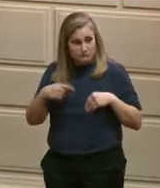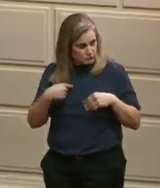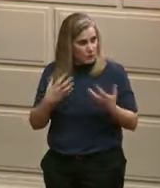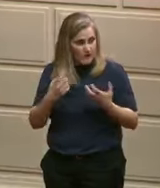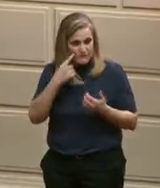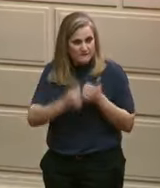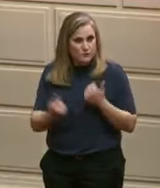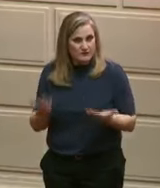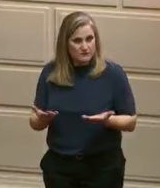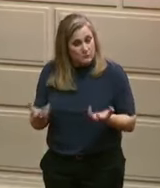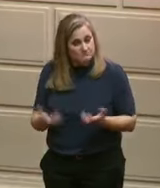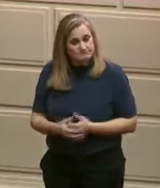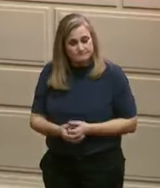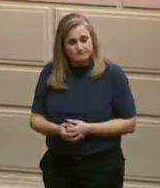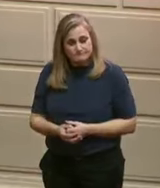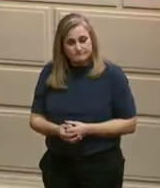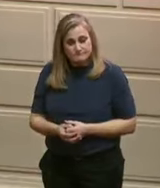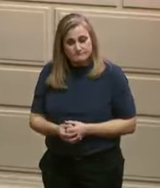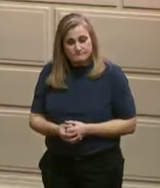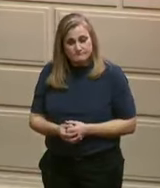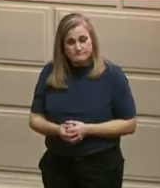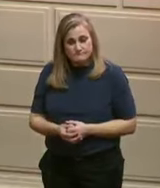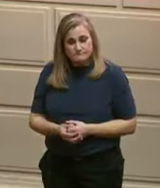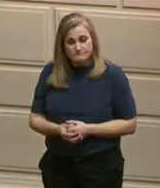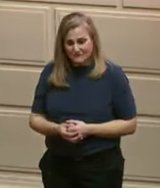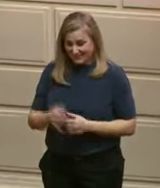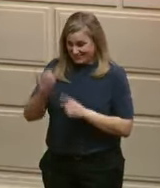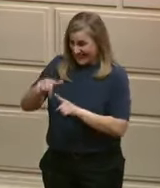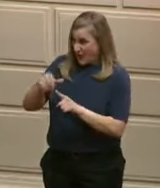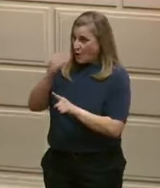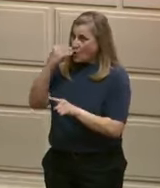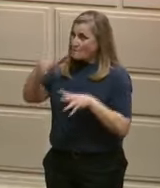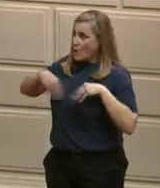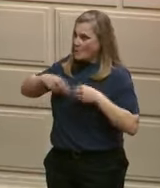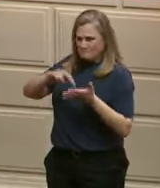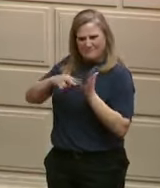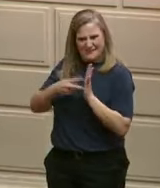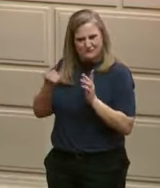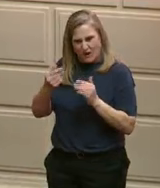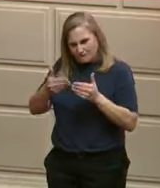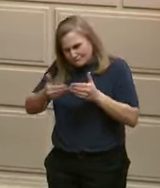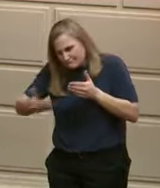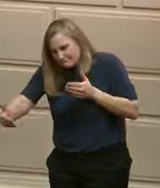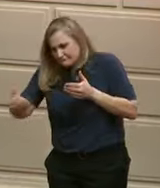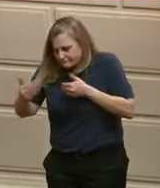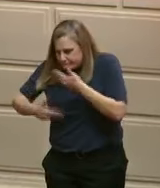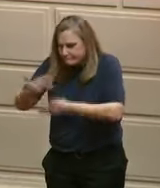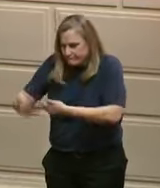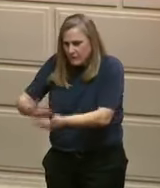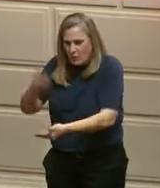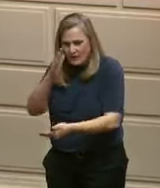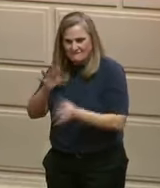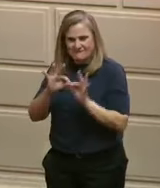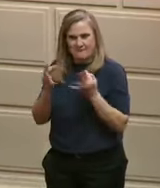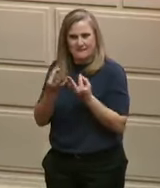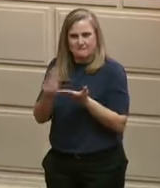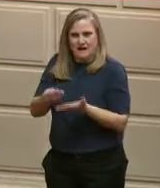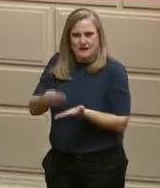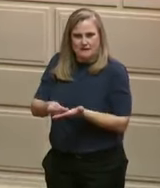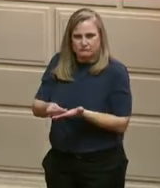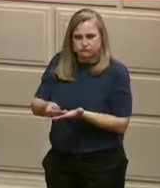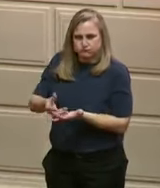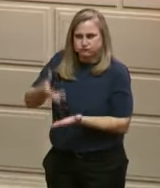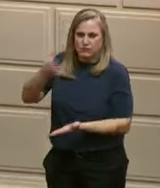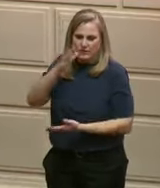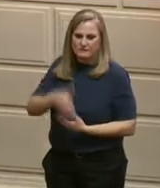top ways to build generational wealth. So let's get that done. We know that states across